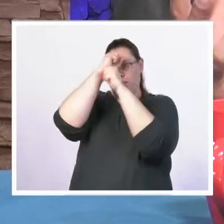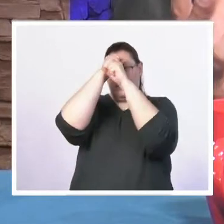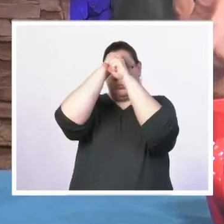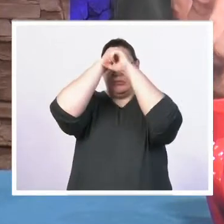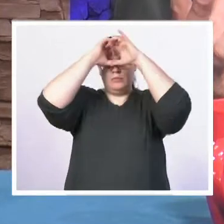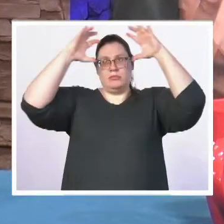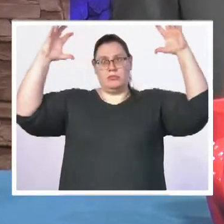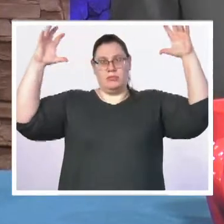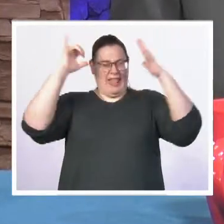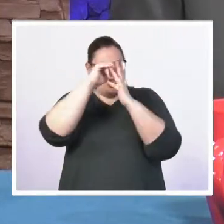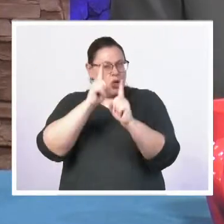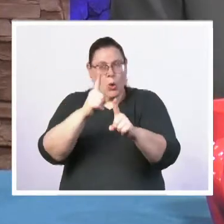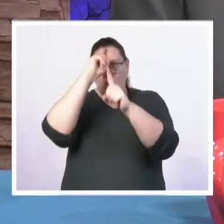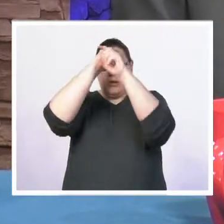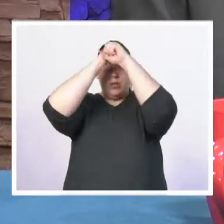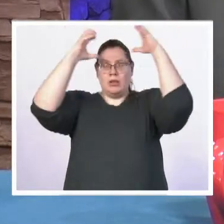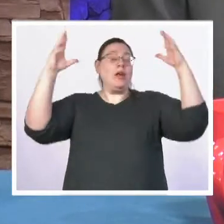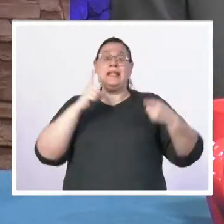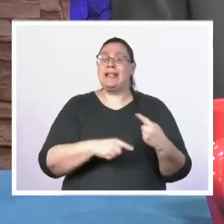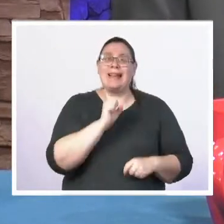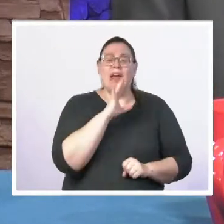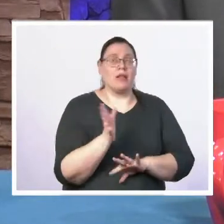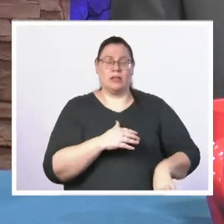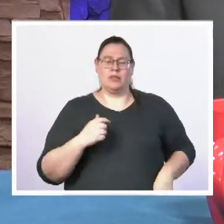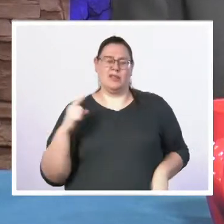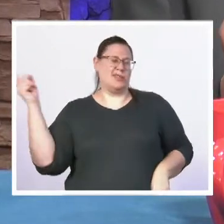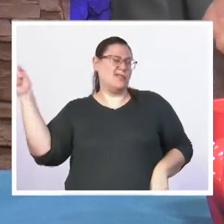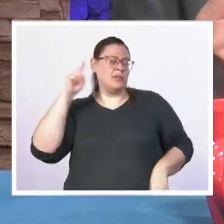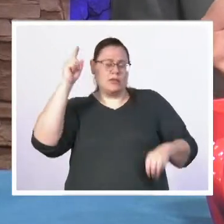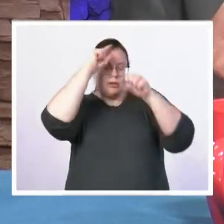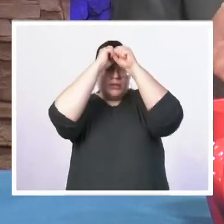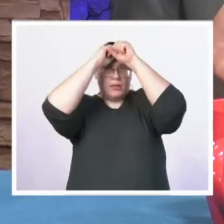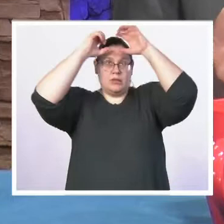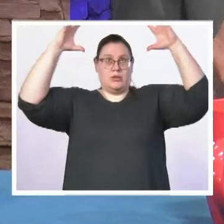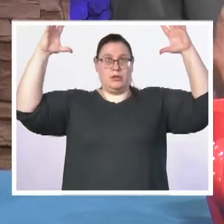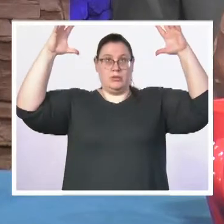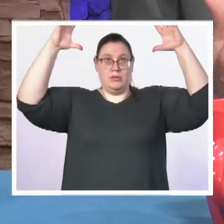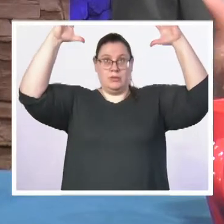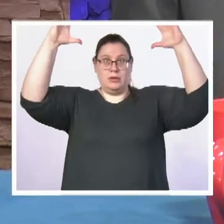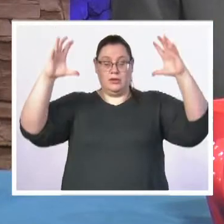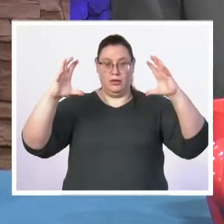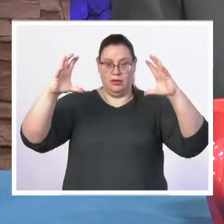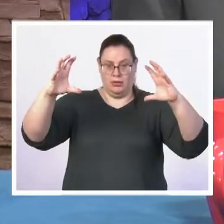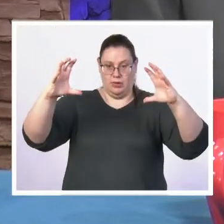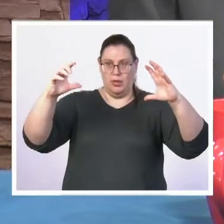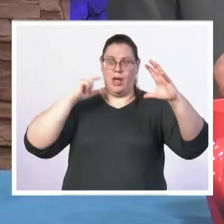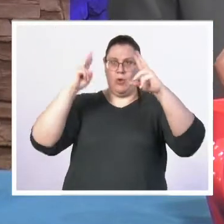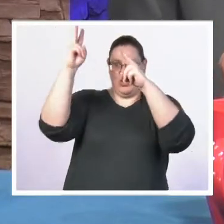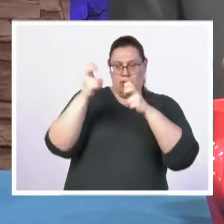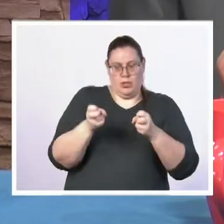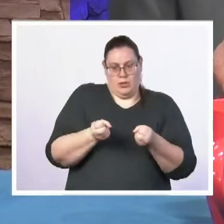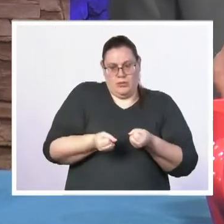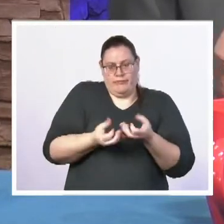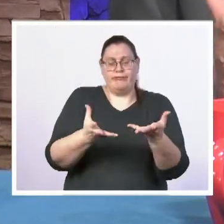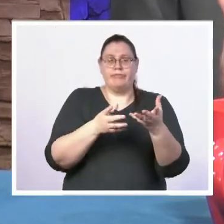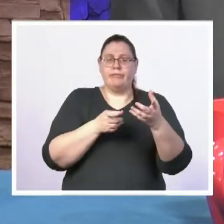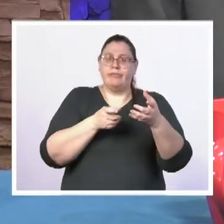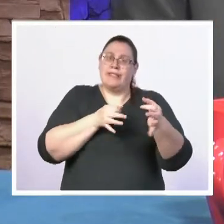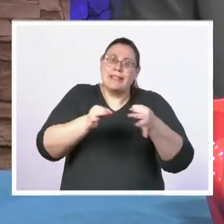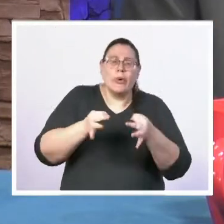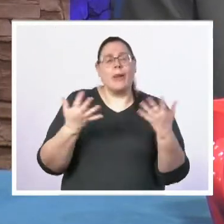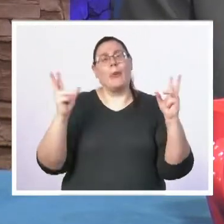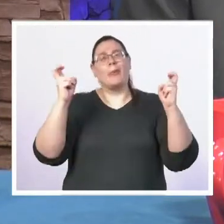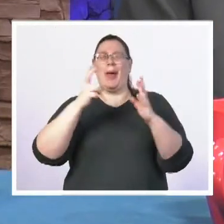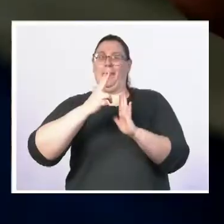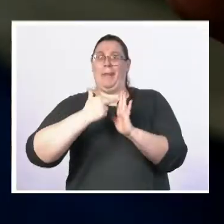first before you even raise your hands because it's that picture that you're going to describe or paint with your hands